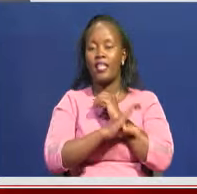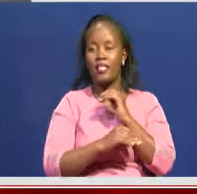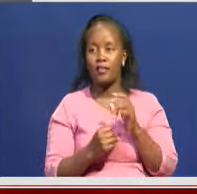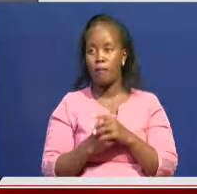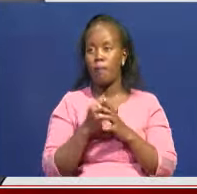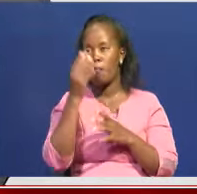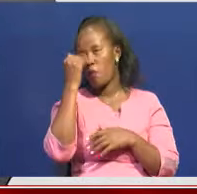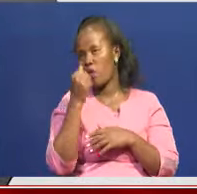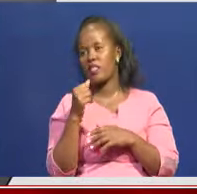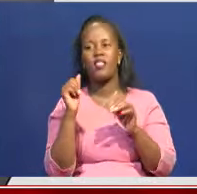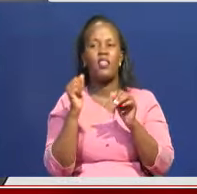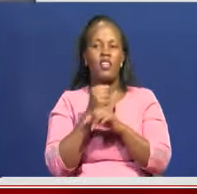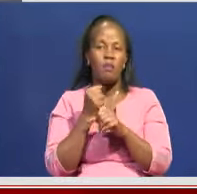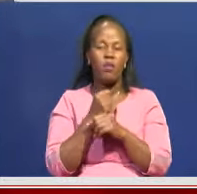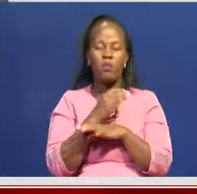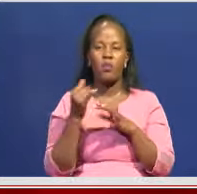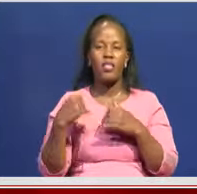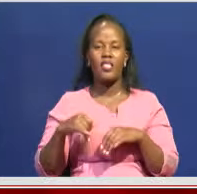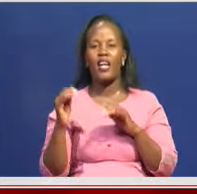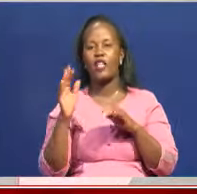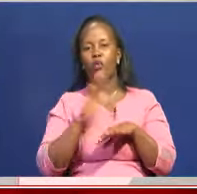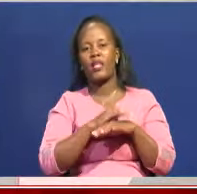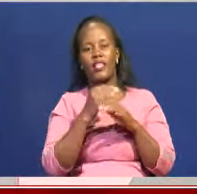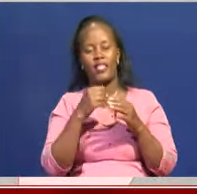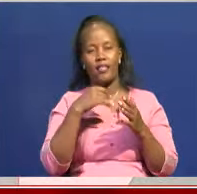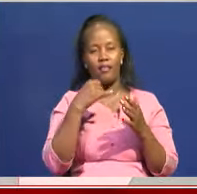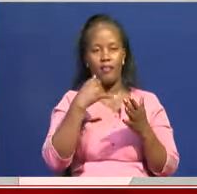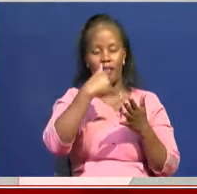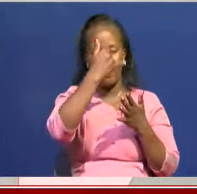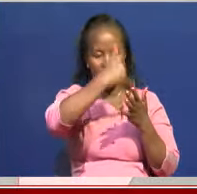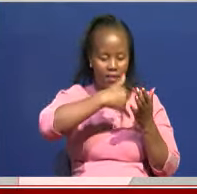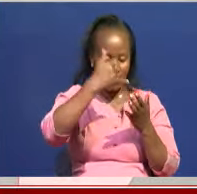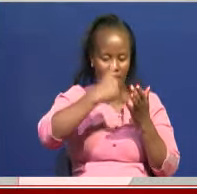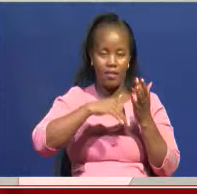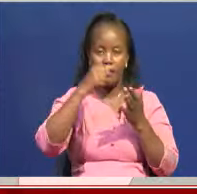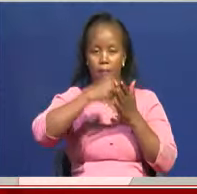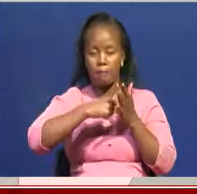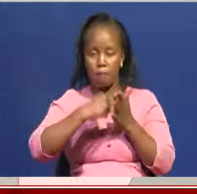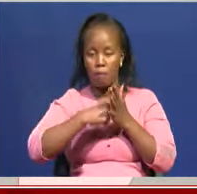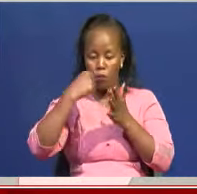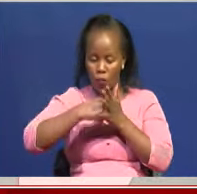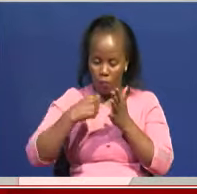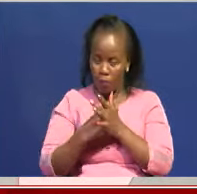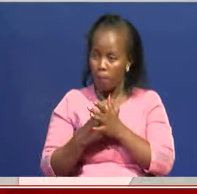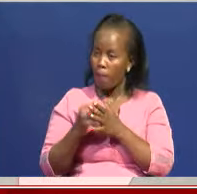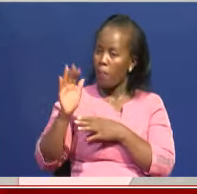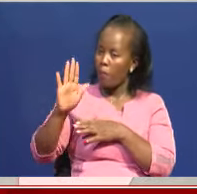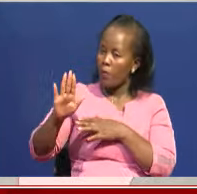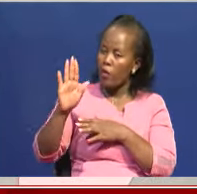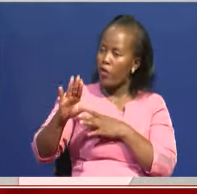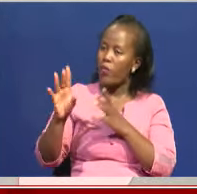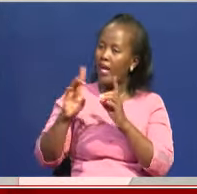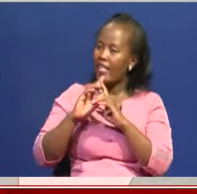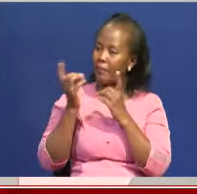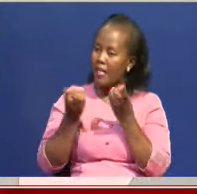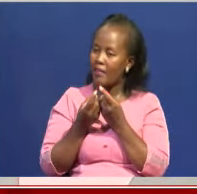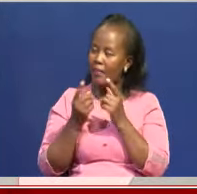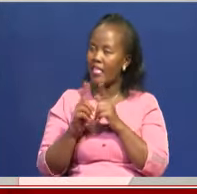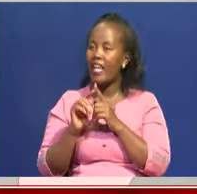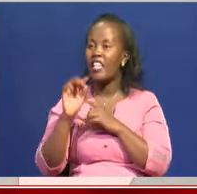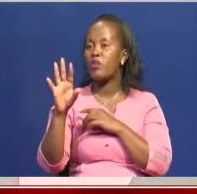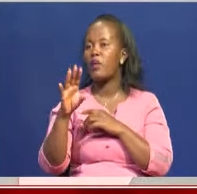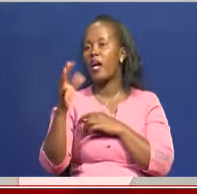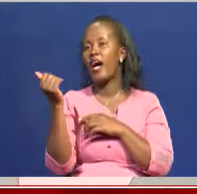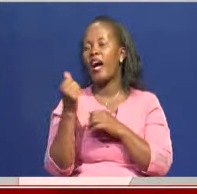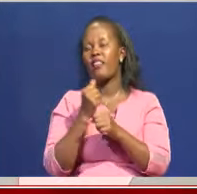about restitution of these artifacts just for the sake of it. How does the country, through your department and, of course, your colleagues in